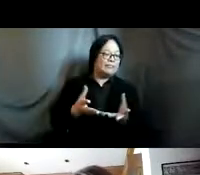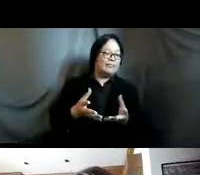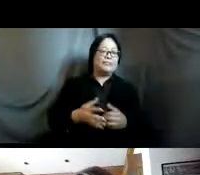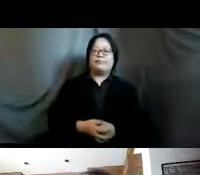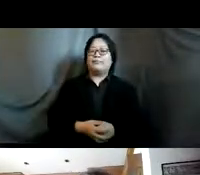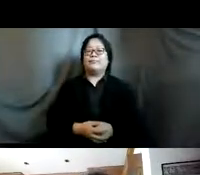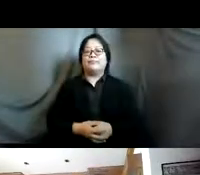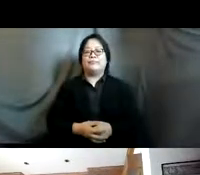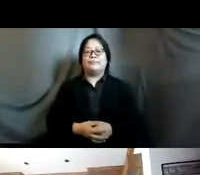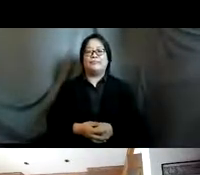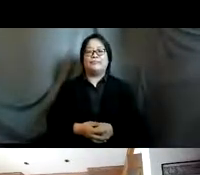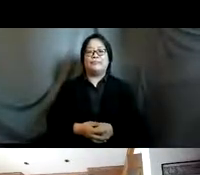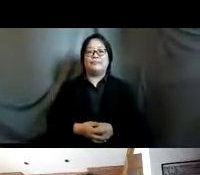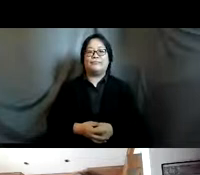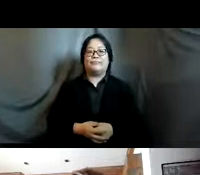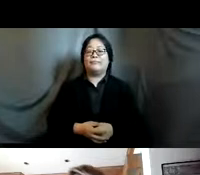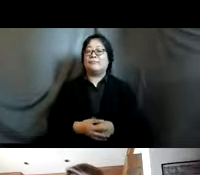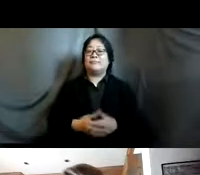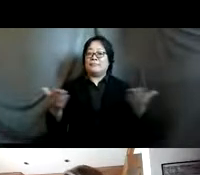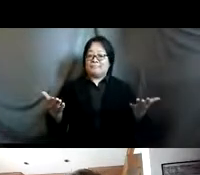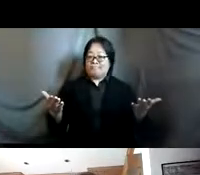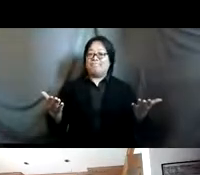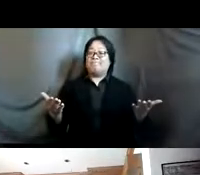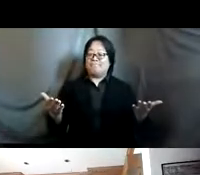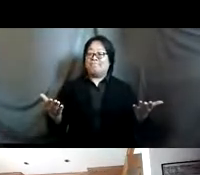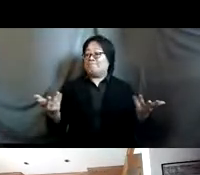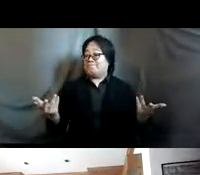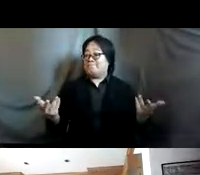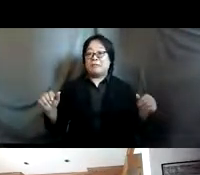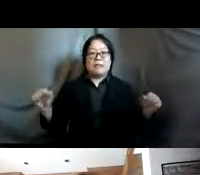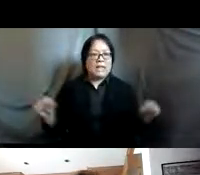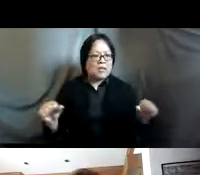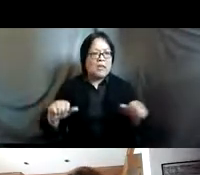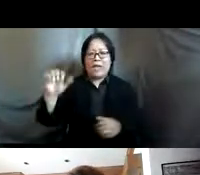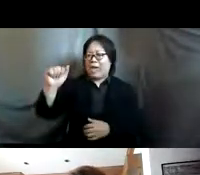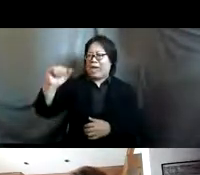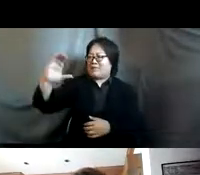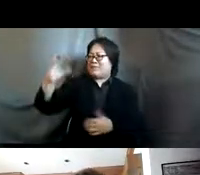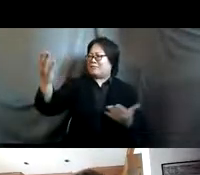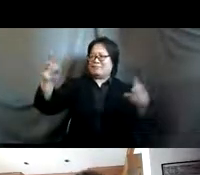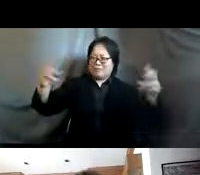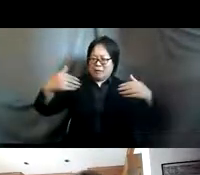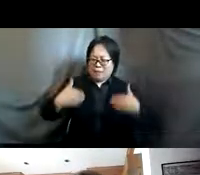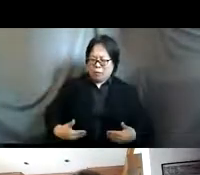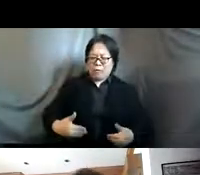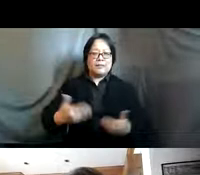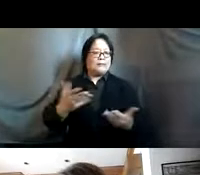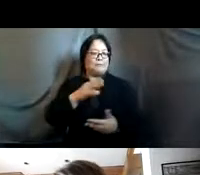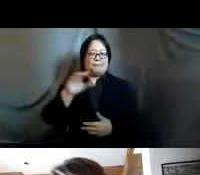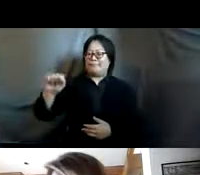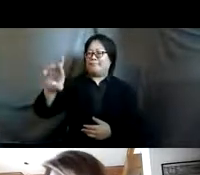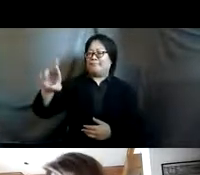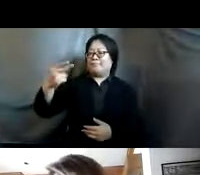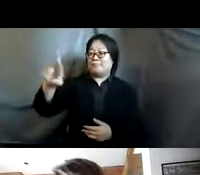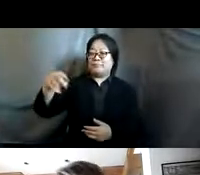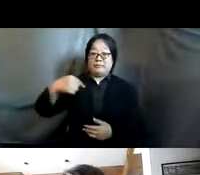so what is the action coalition bodily autonomy and srhr i come from the